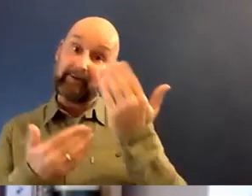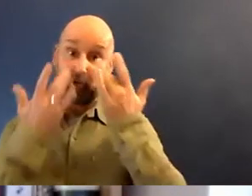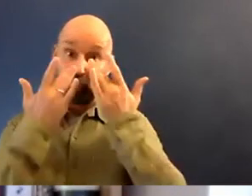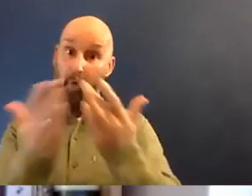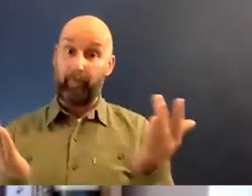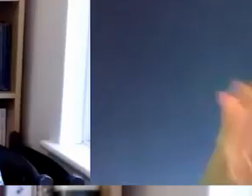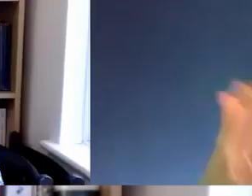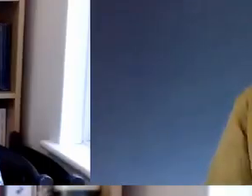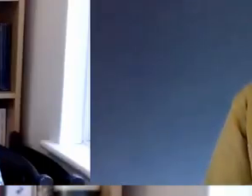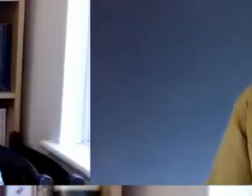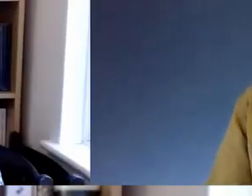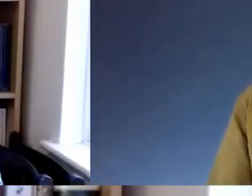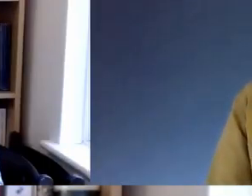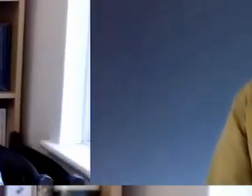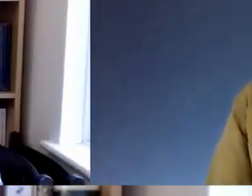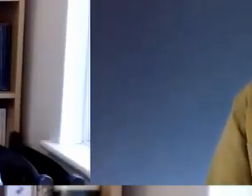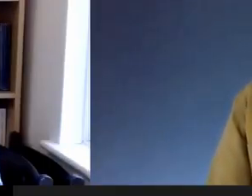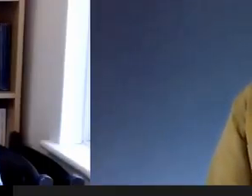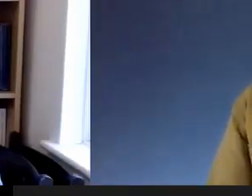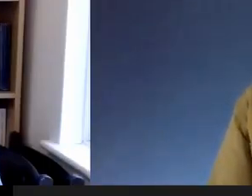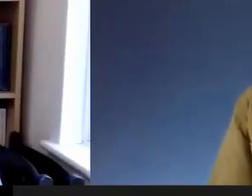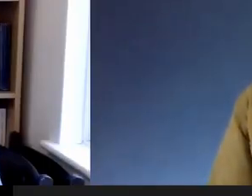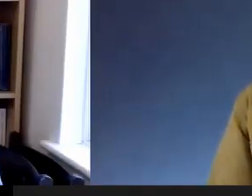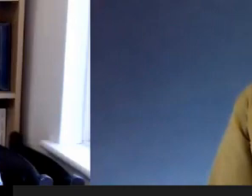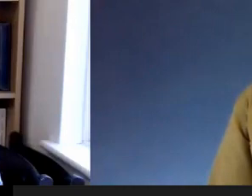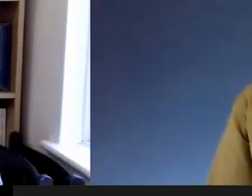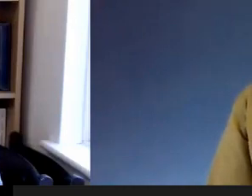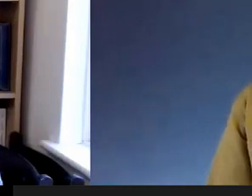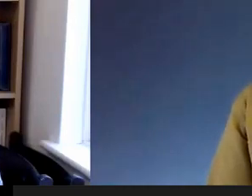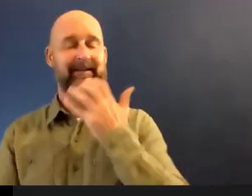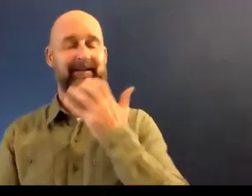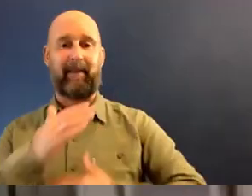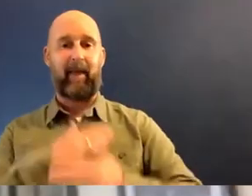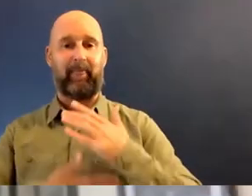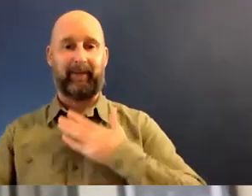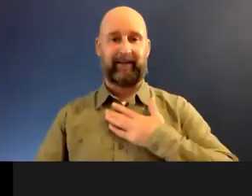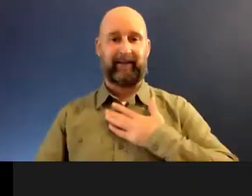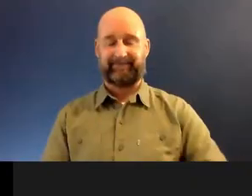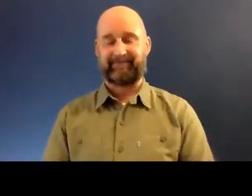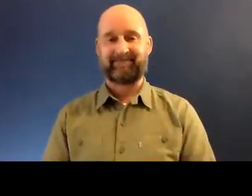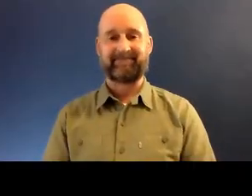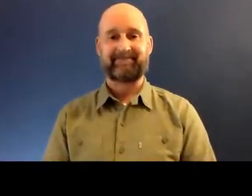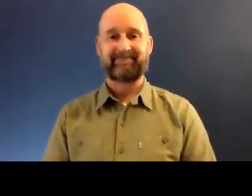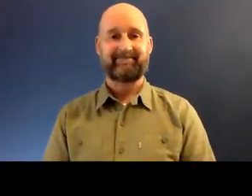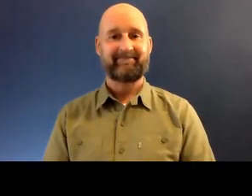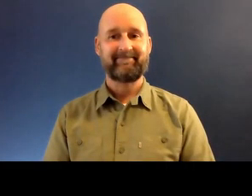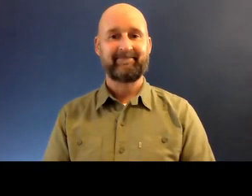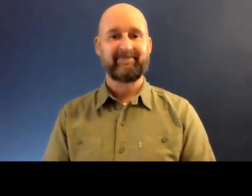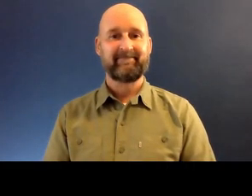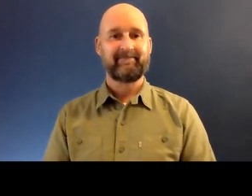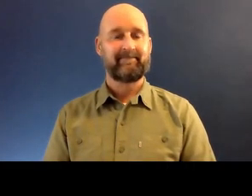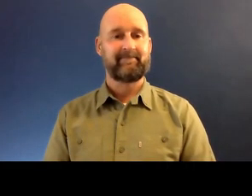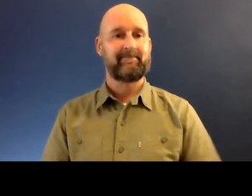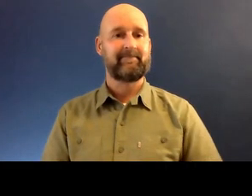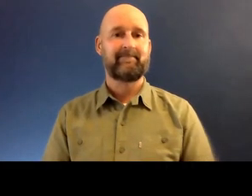Yes, so let's see. So just bear with me a second as I... There we are. Okay.